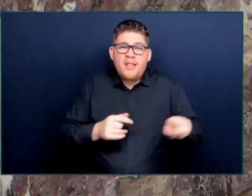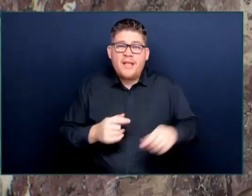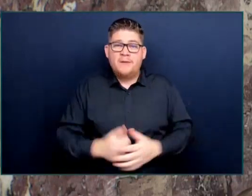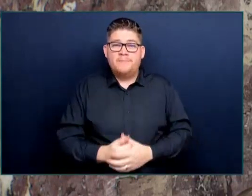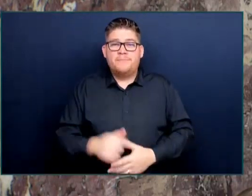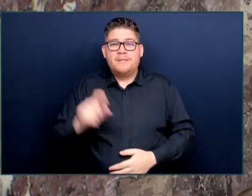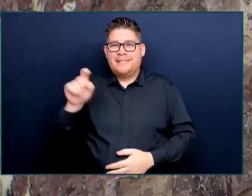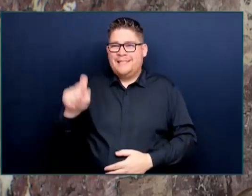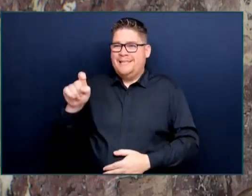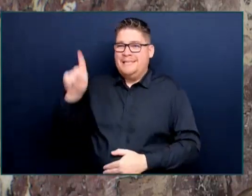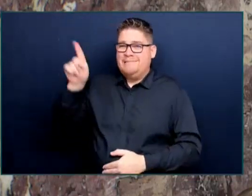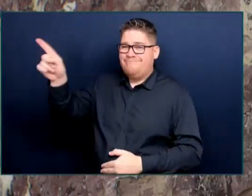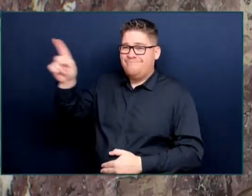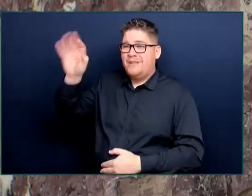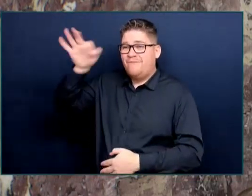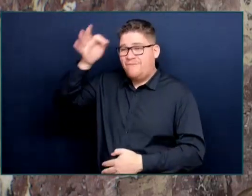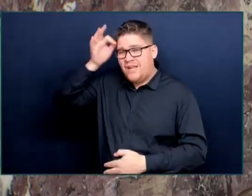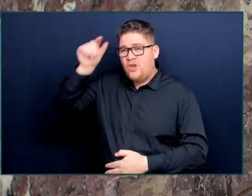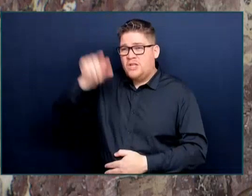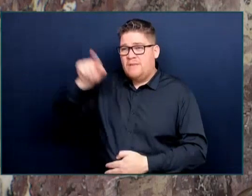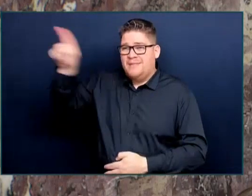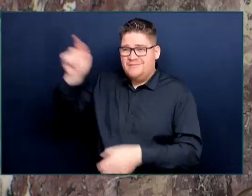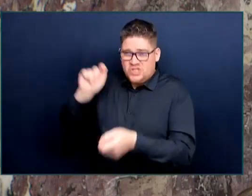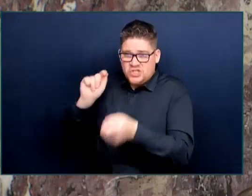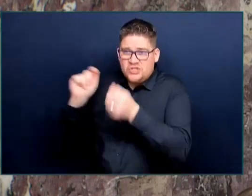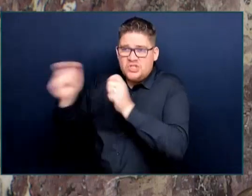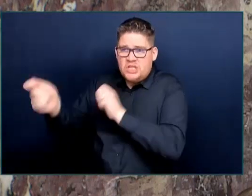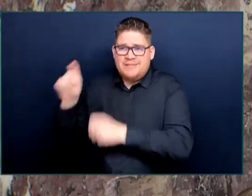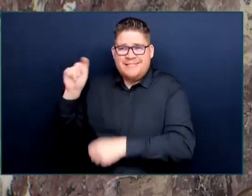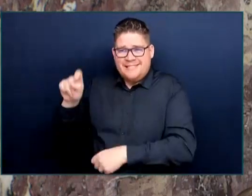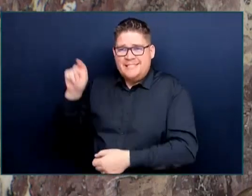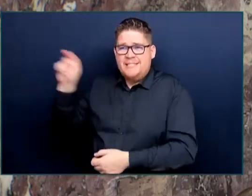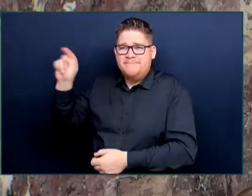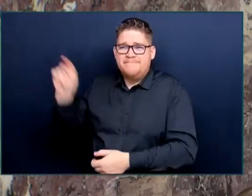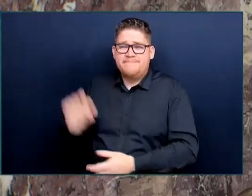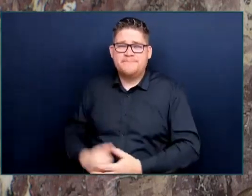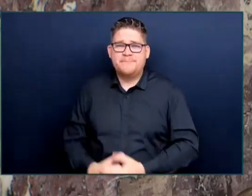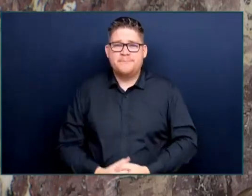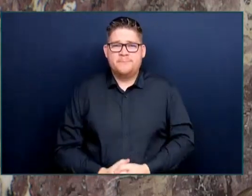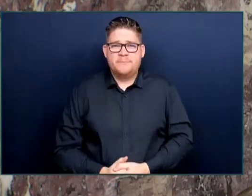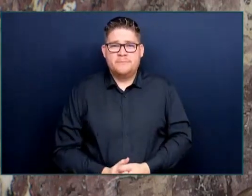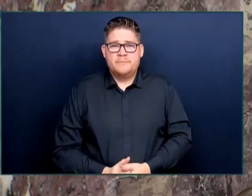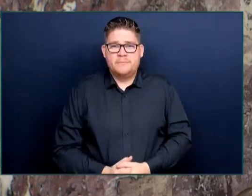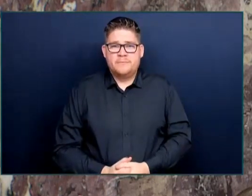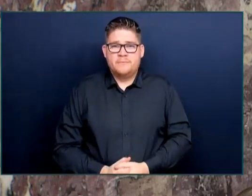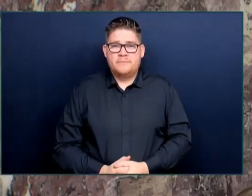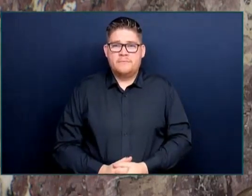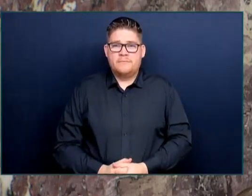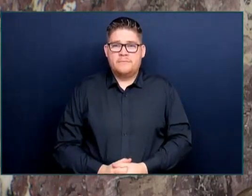changes that they made around bail and the court cases that have come from that. All of the...